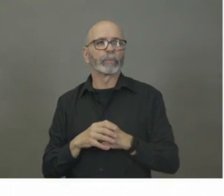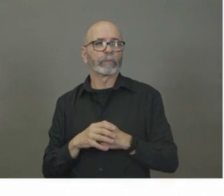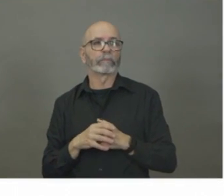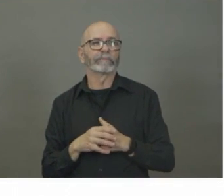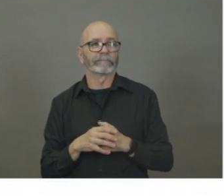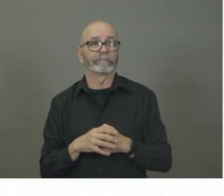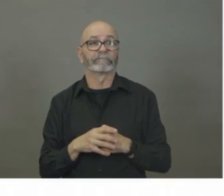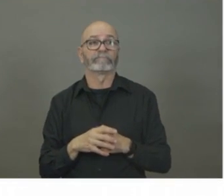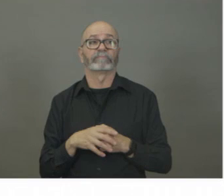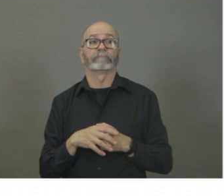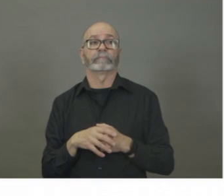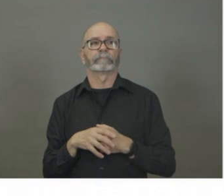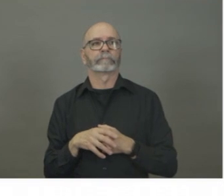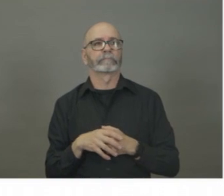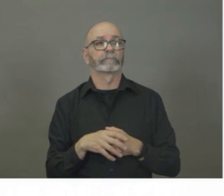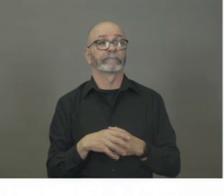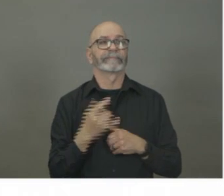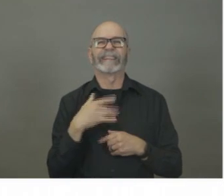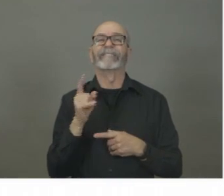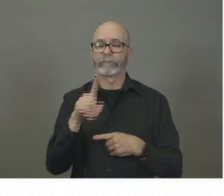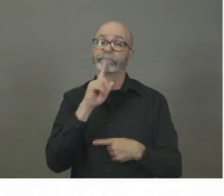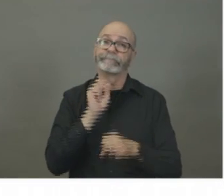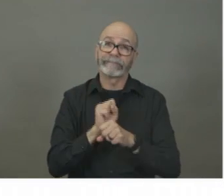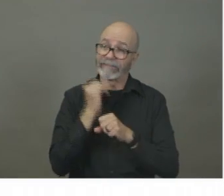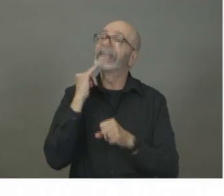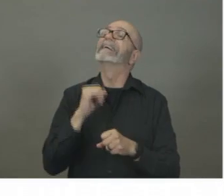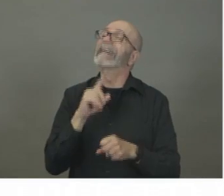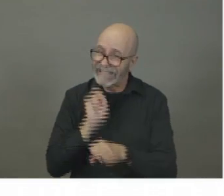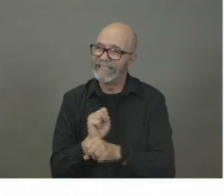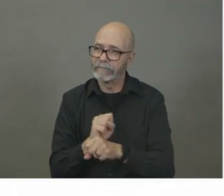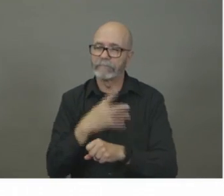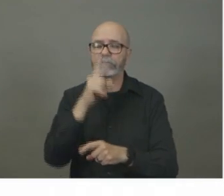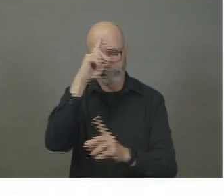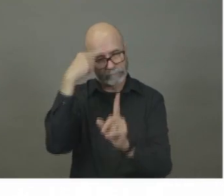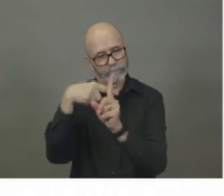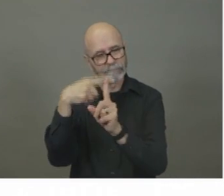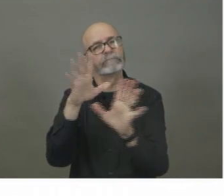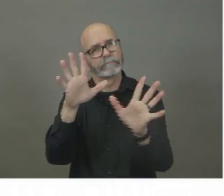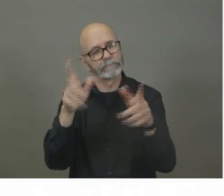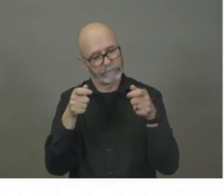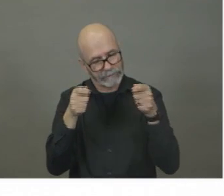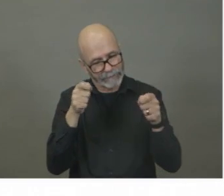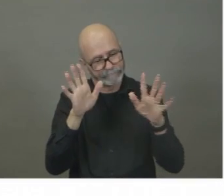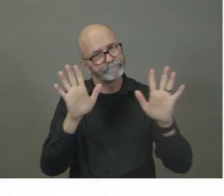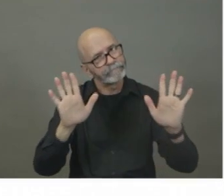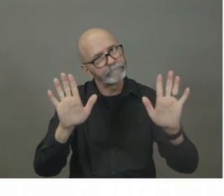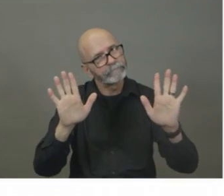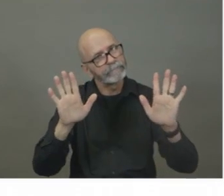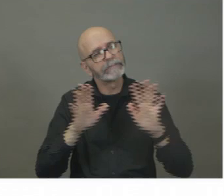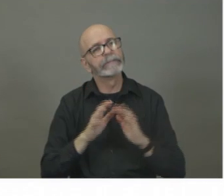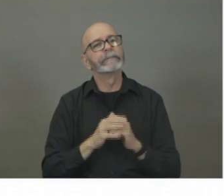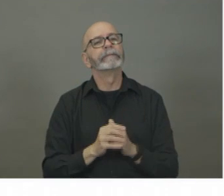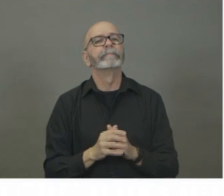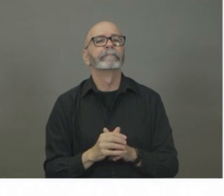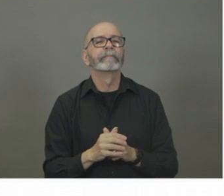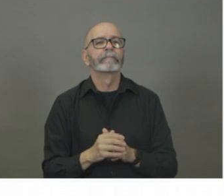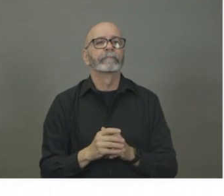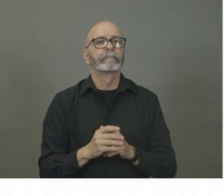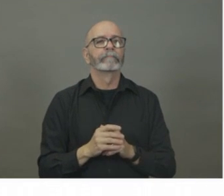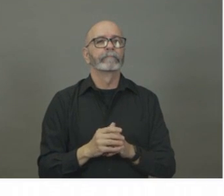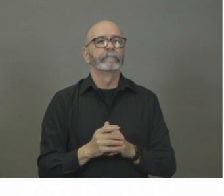This is a directive, as Dr. Strang has said, for public sector employees. Will they be paid while they're in self-isolation? Yes.